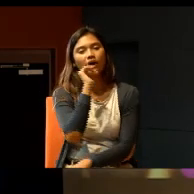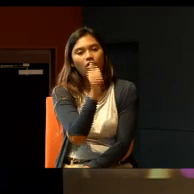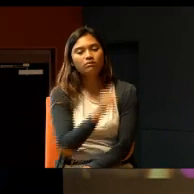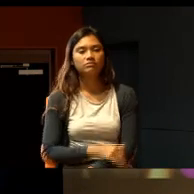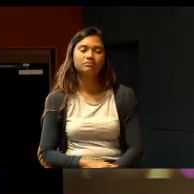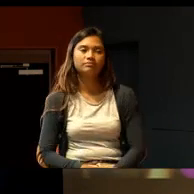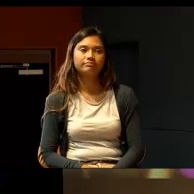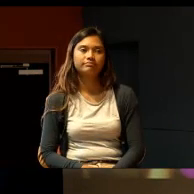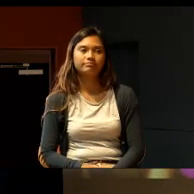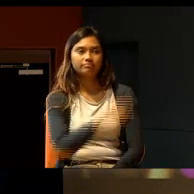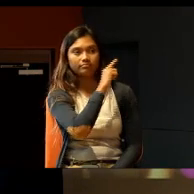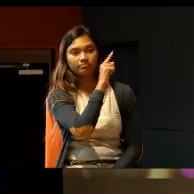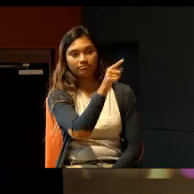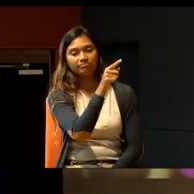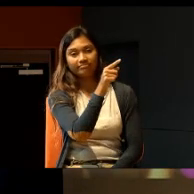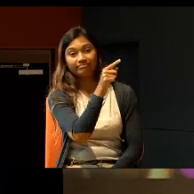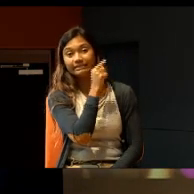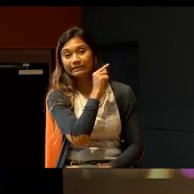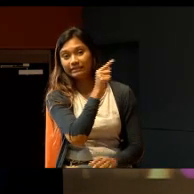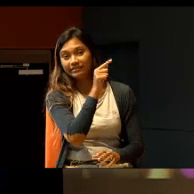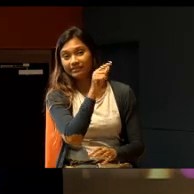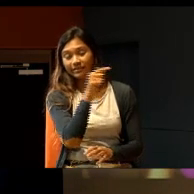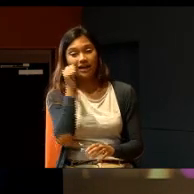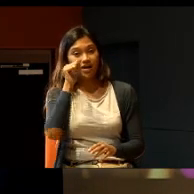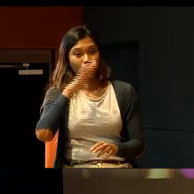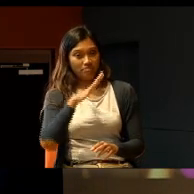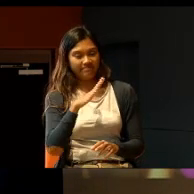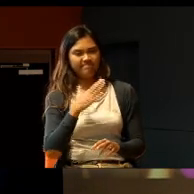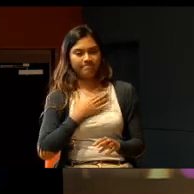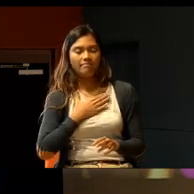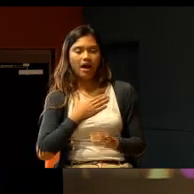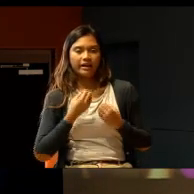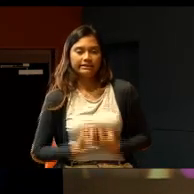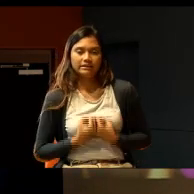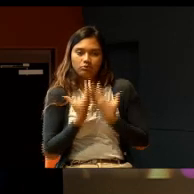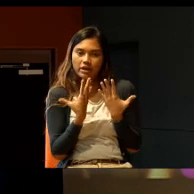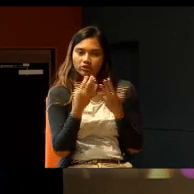And, they are my inspirations. So, I hope,